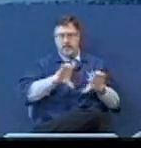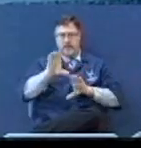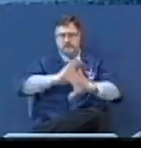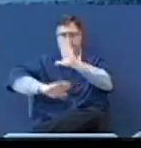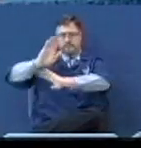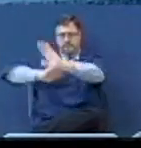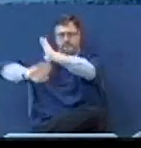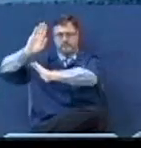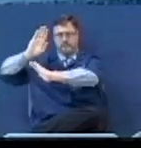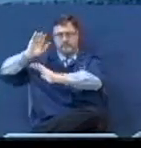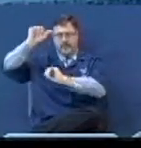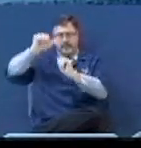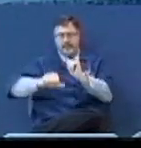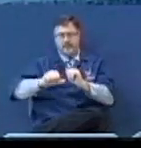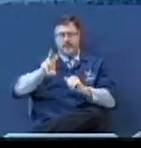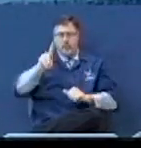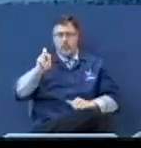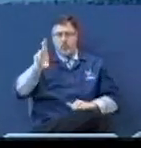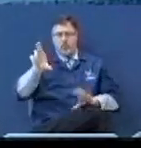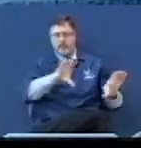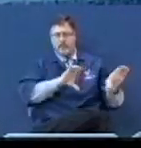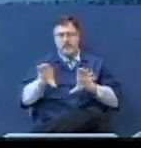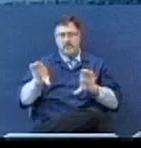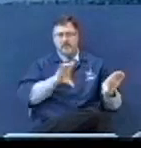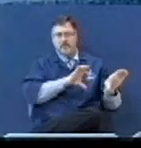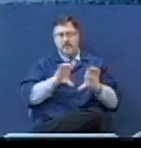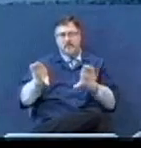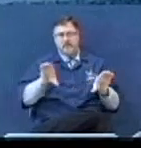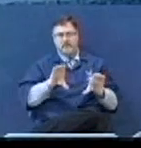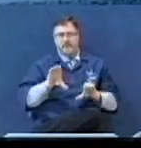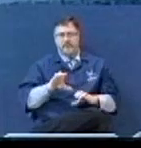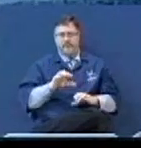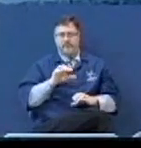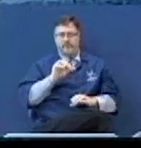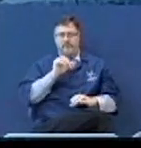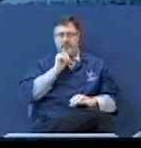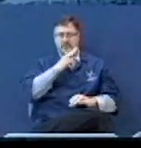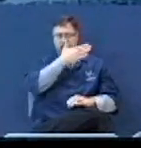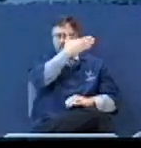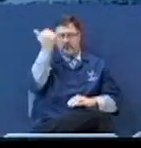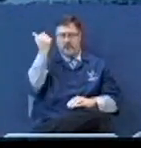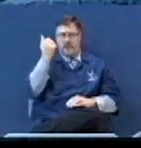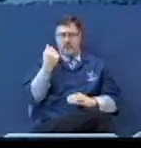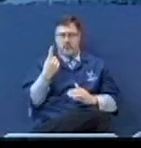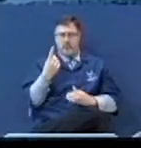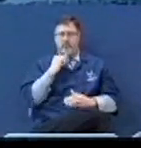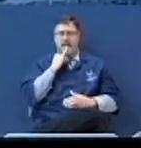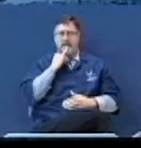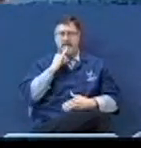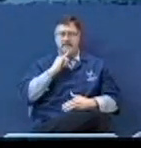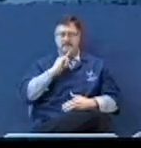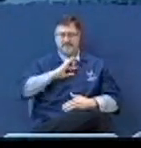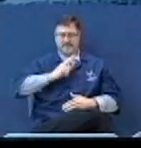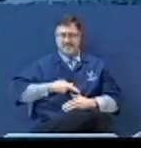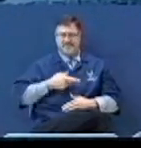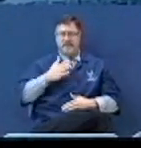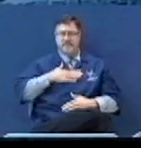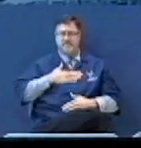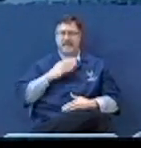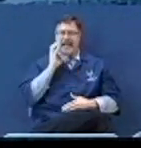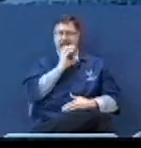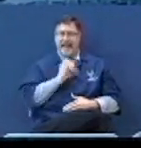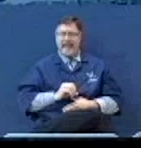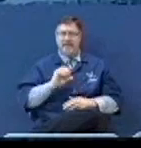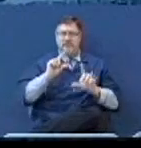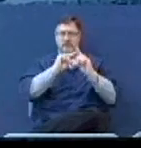those men in every war has done. And, you know, another forgotten war that upsets me is my age group, and that's the Vietnam